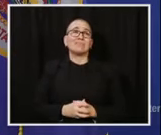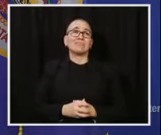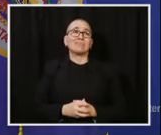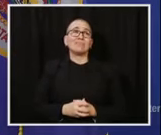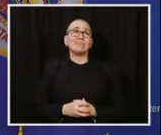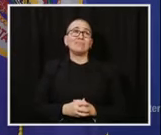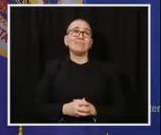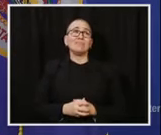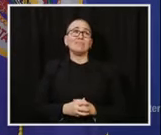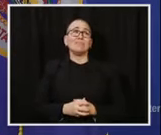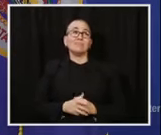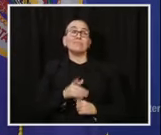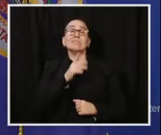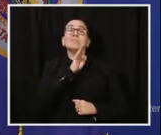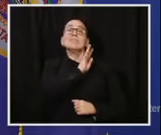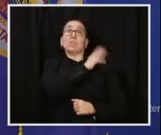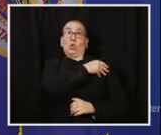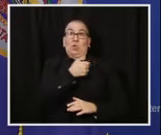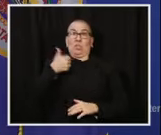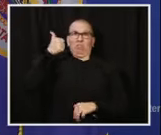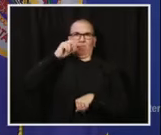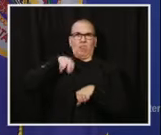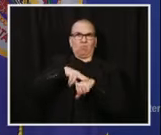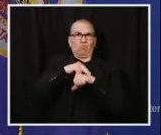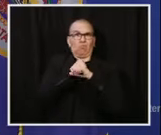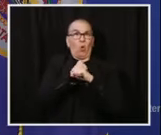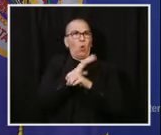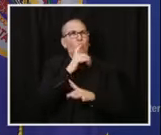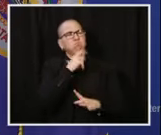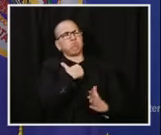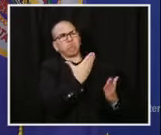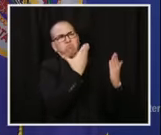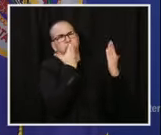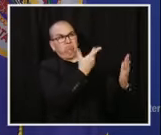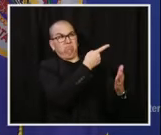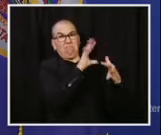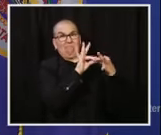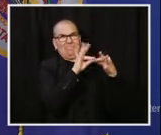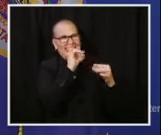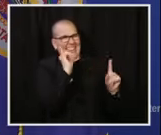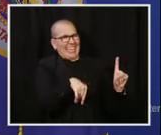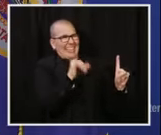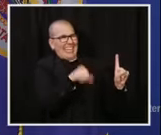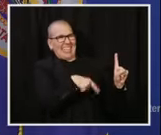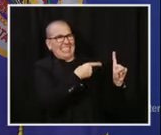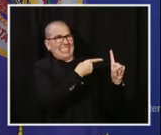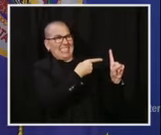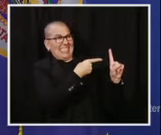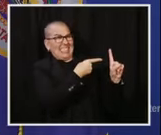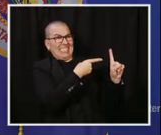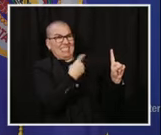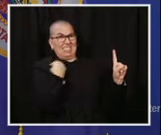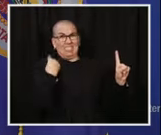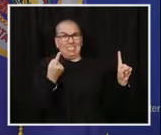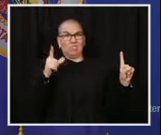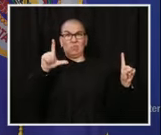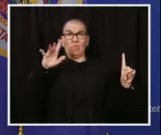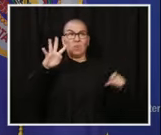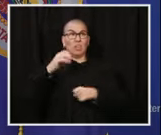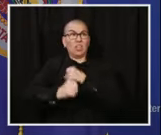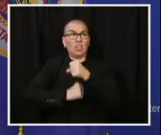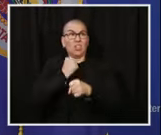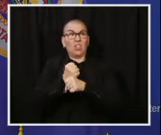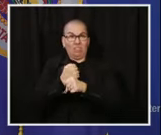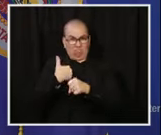Manke, once again, you're exactly right. Myself, I have worn that uniform for 24 years. You got the call for flood duty or tornado duty or